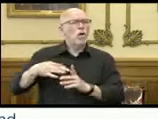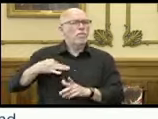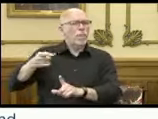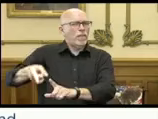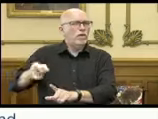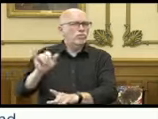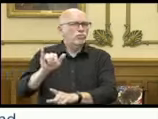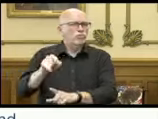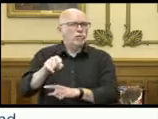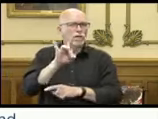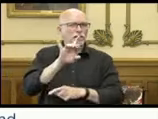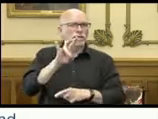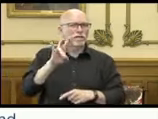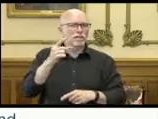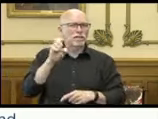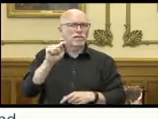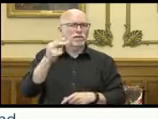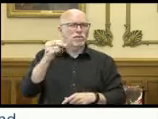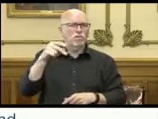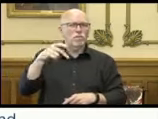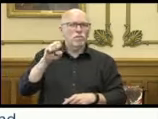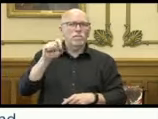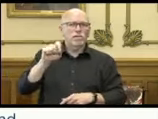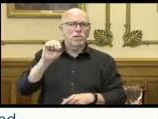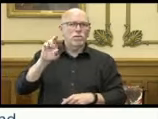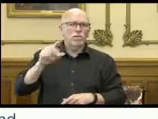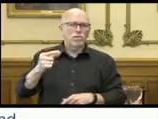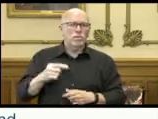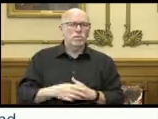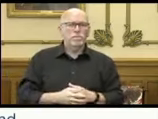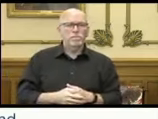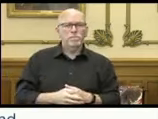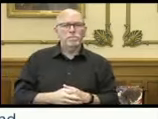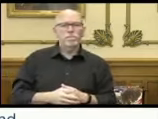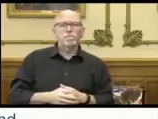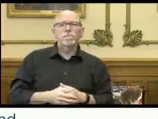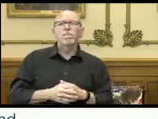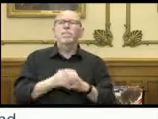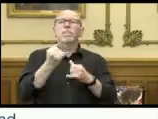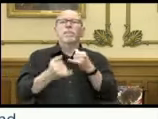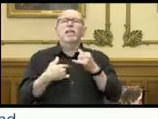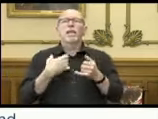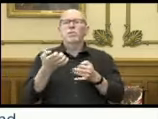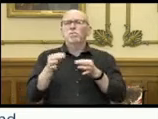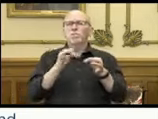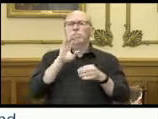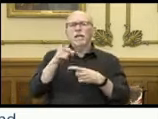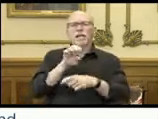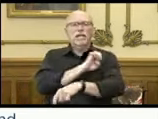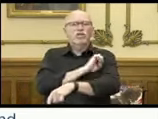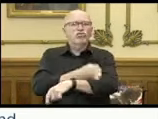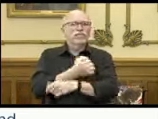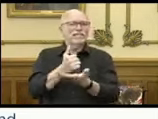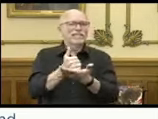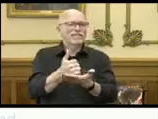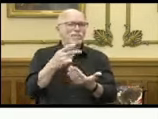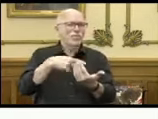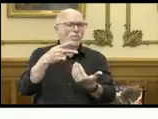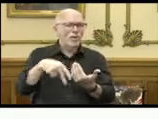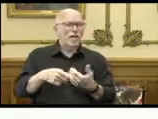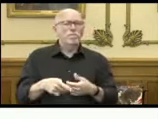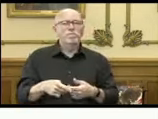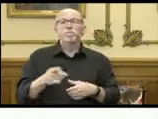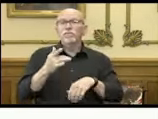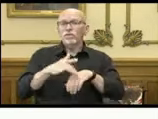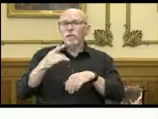process at 877gethope.org. Lastly, I want to talk about the energy assistance program, which is